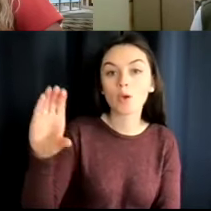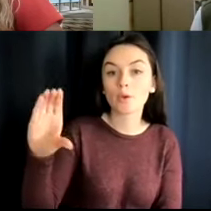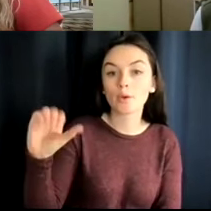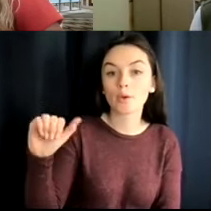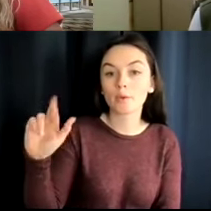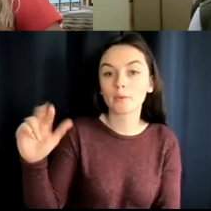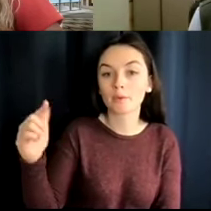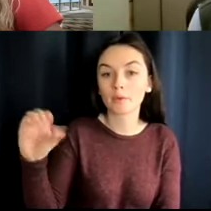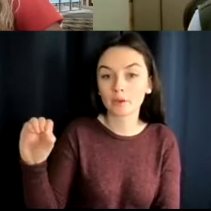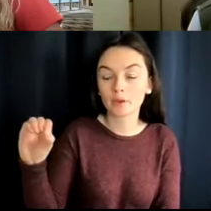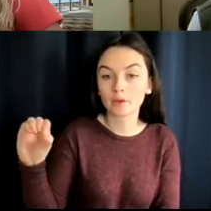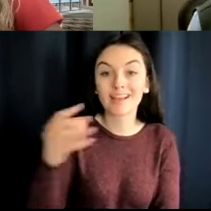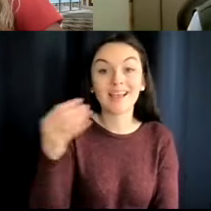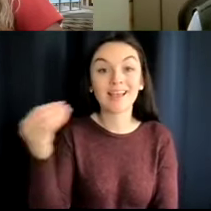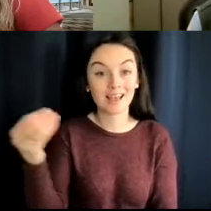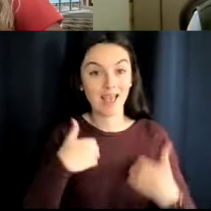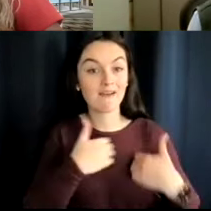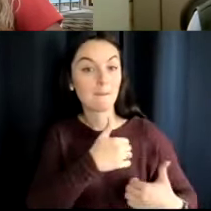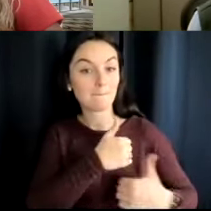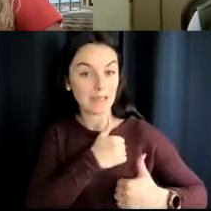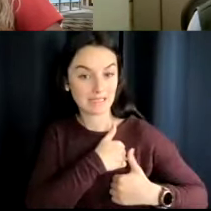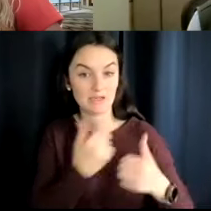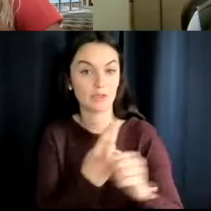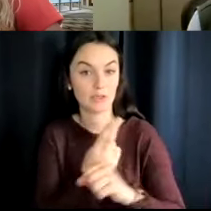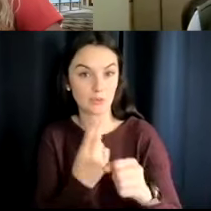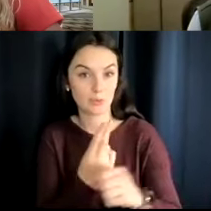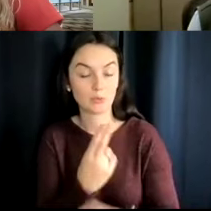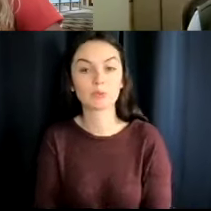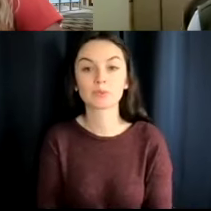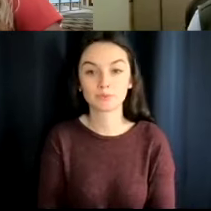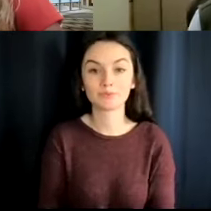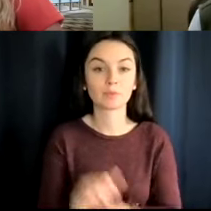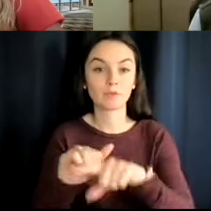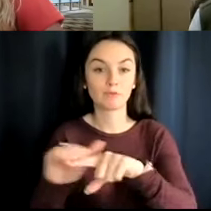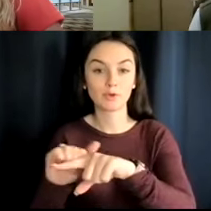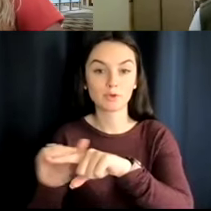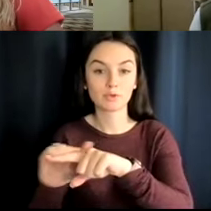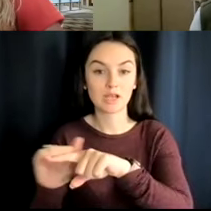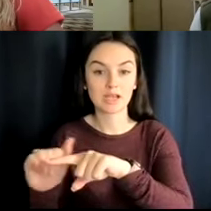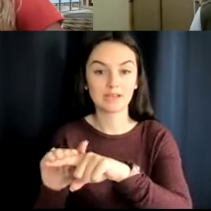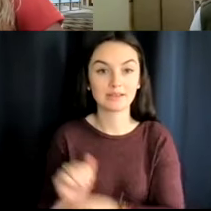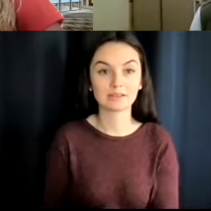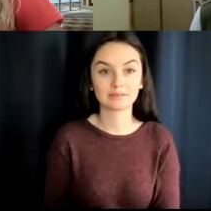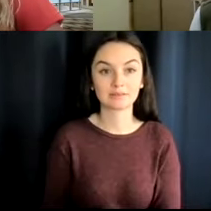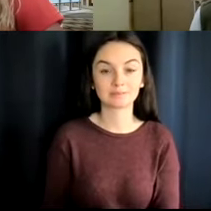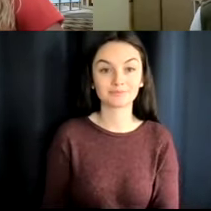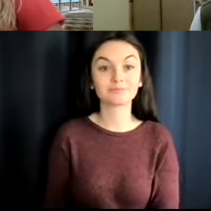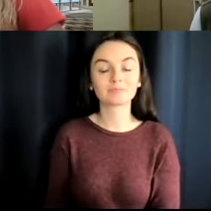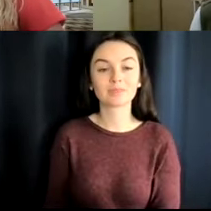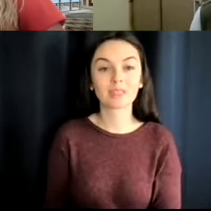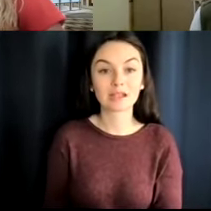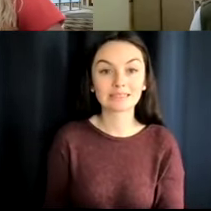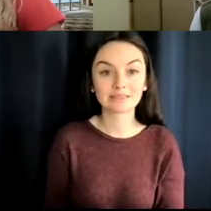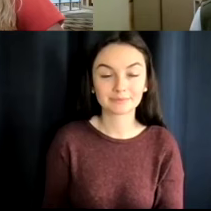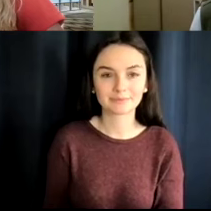And then we also have military aircraft that use our airport for training. It's a mailman! And every once in a while we